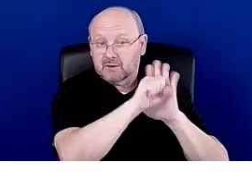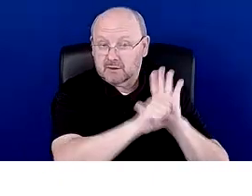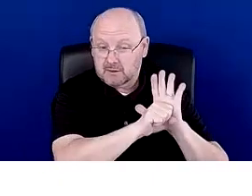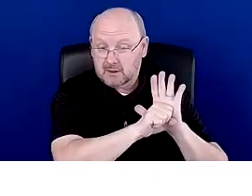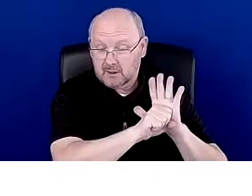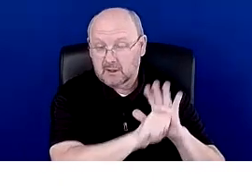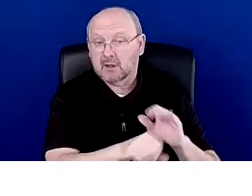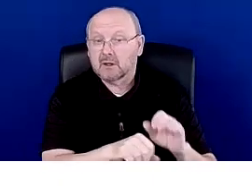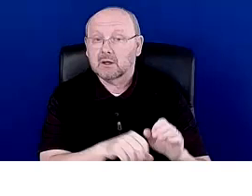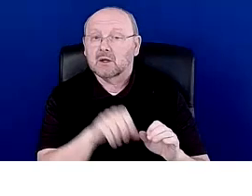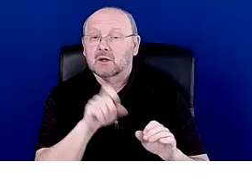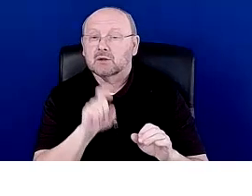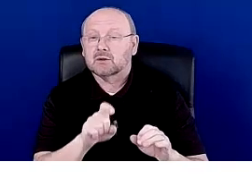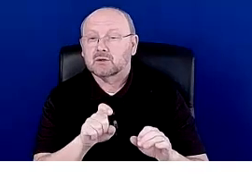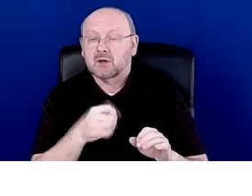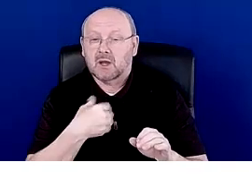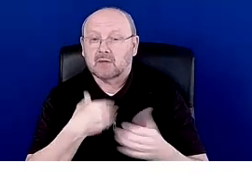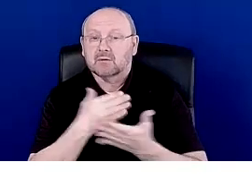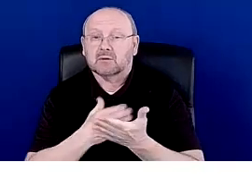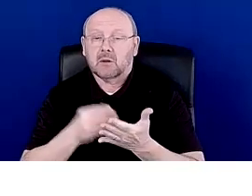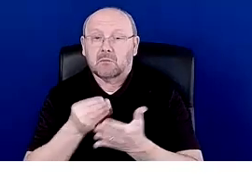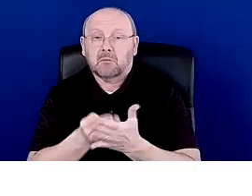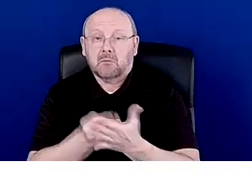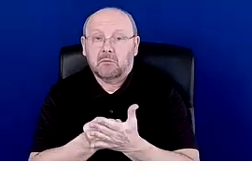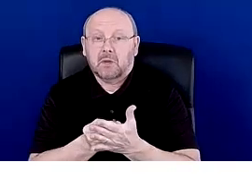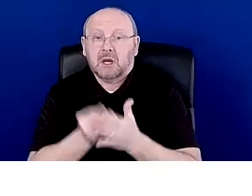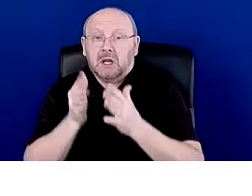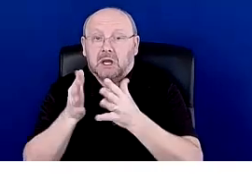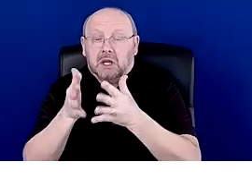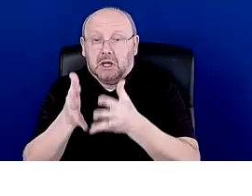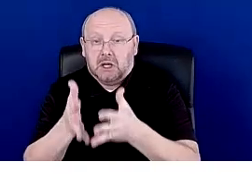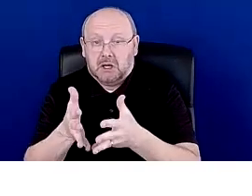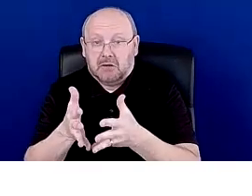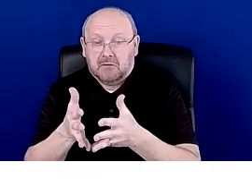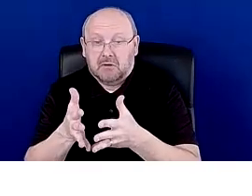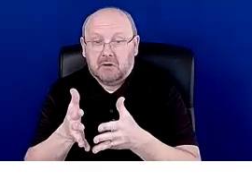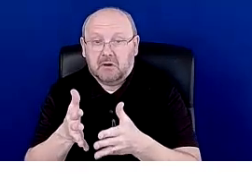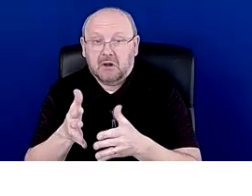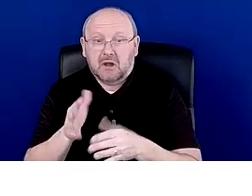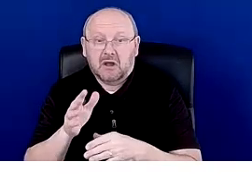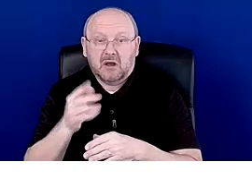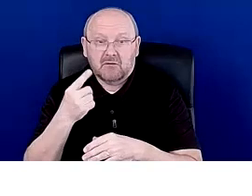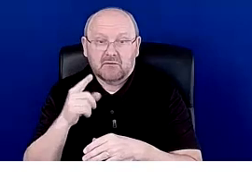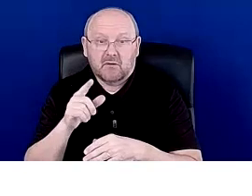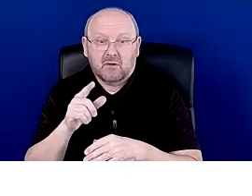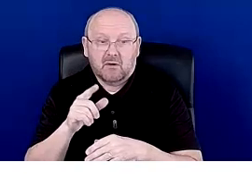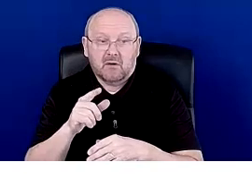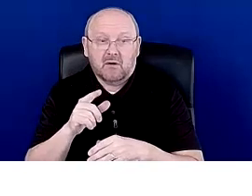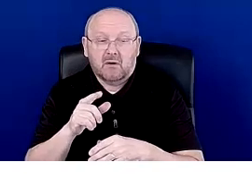still should be some money left after these folks complete all of their projects.